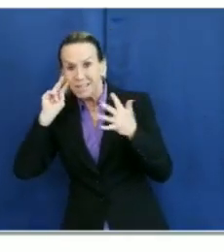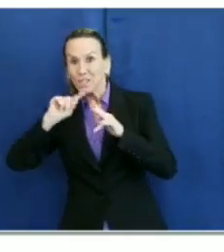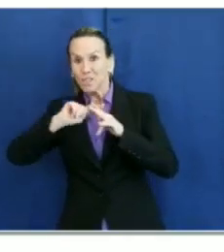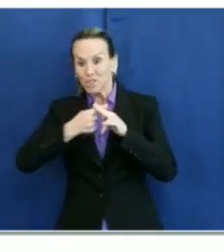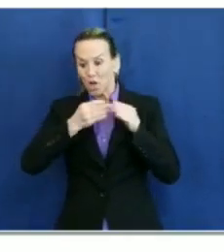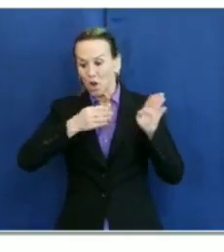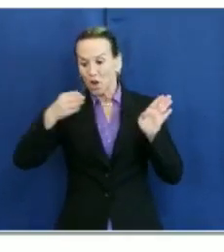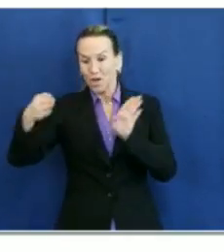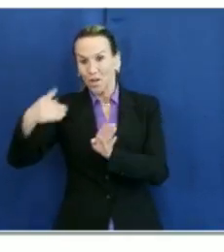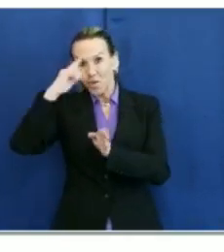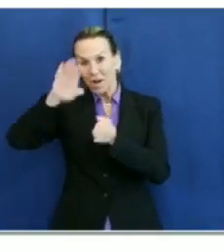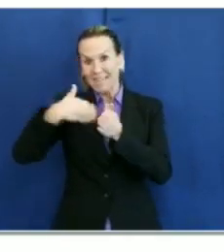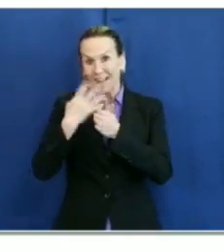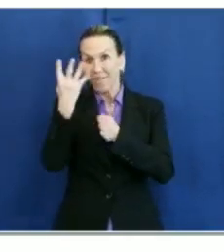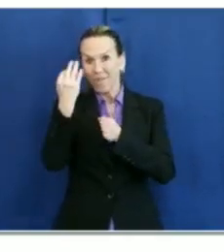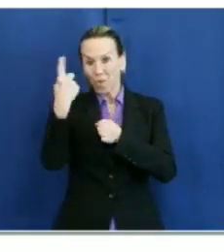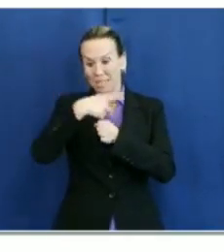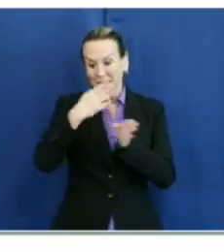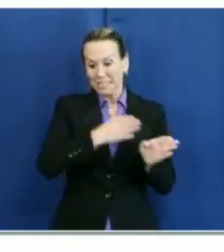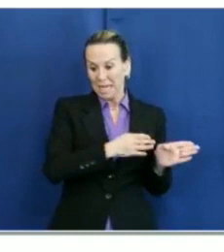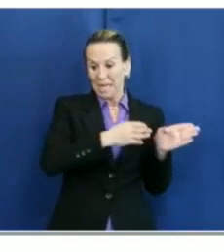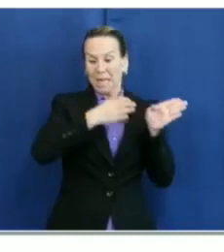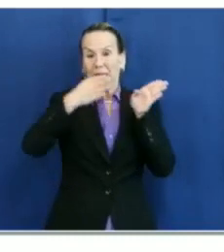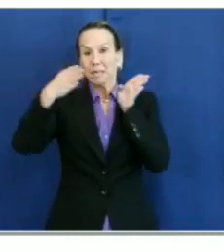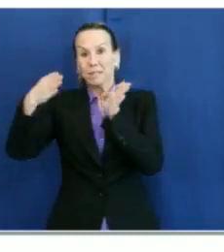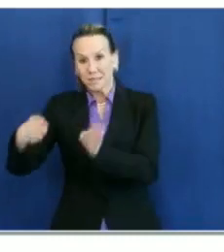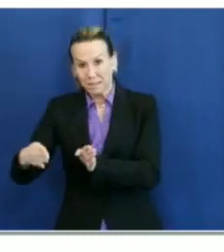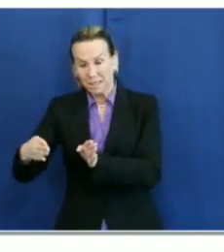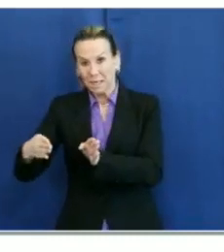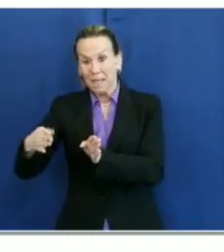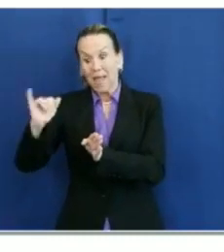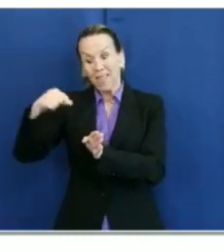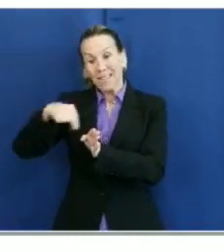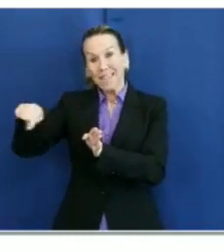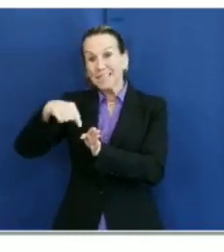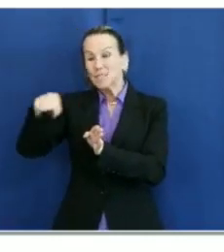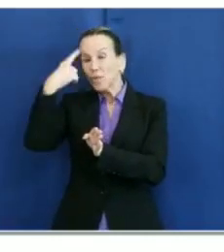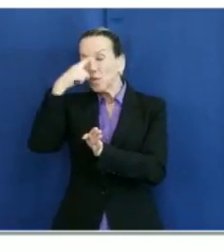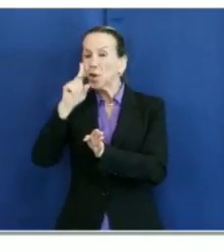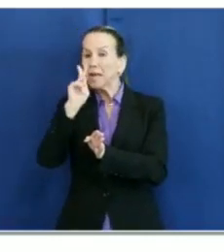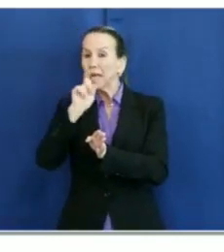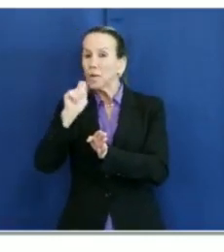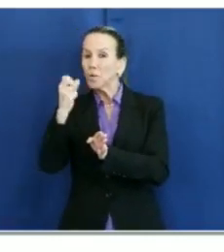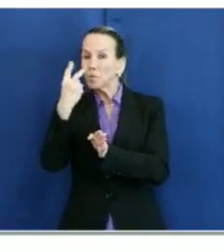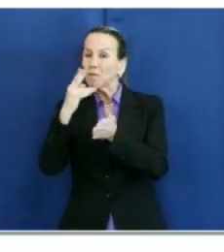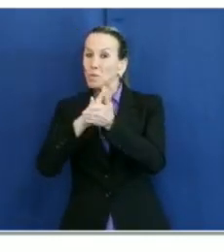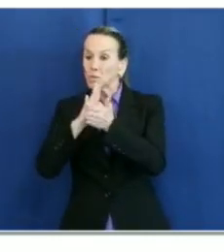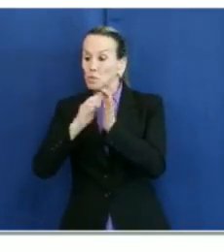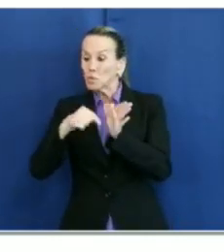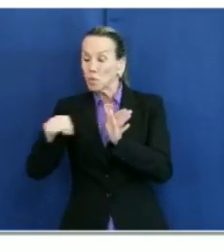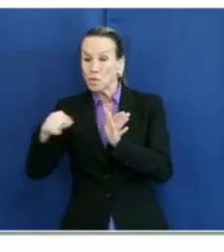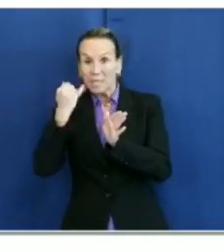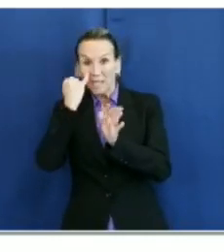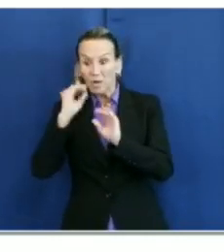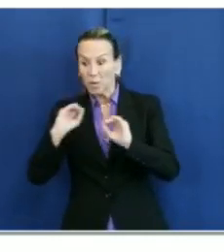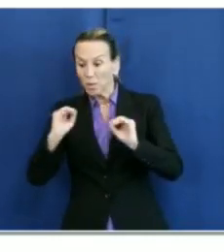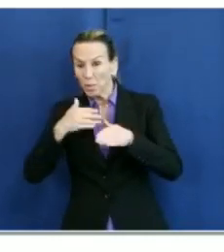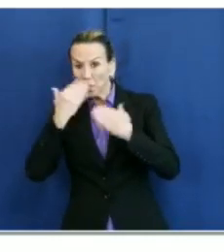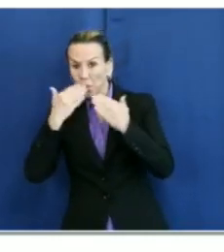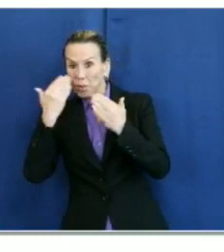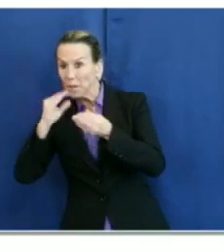for the next 14 days where schools, K-12, could reopen if they